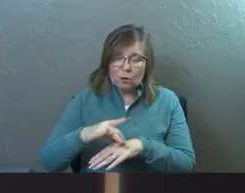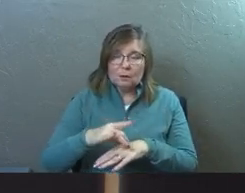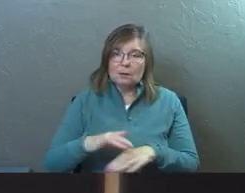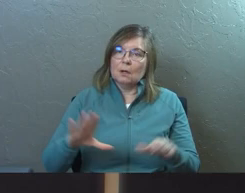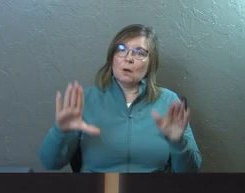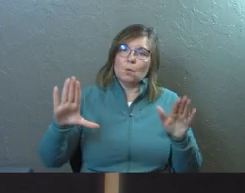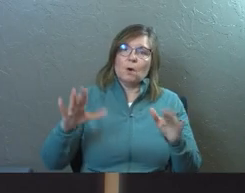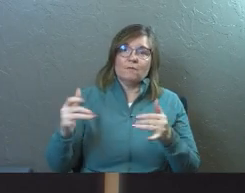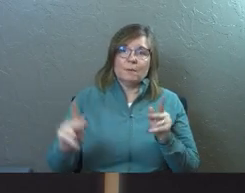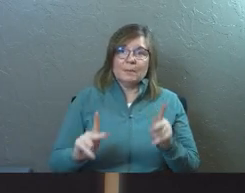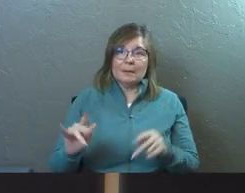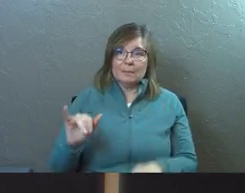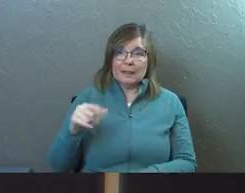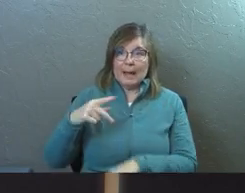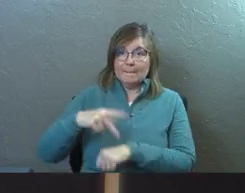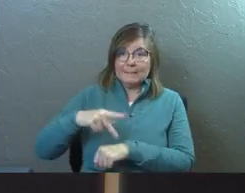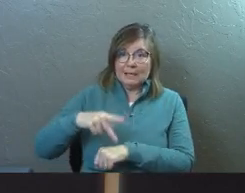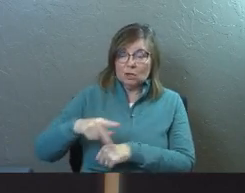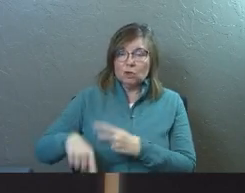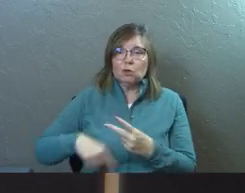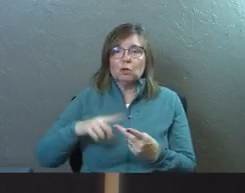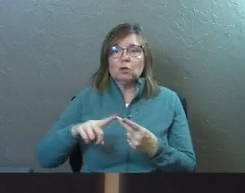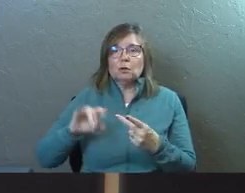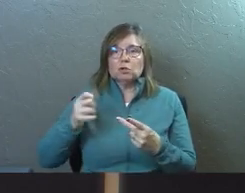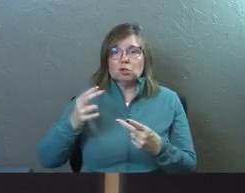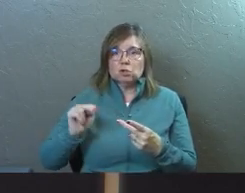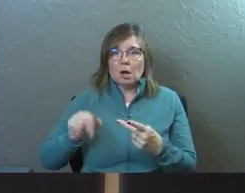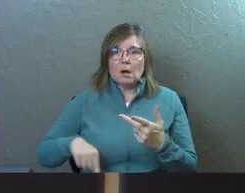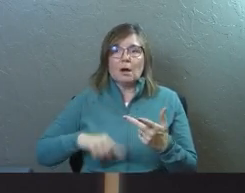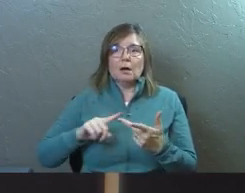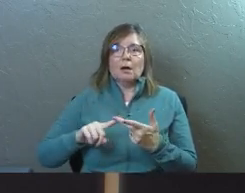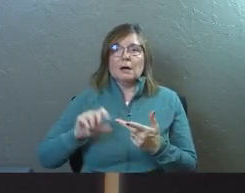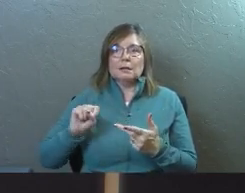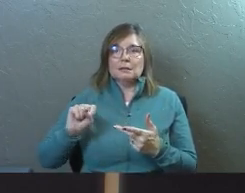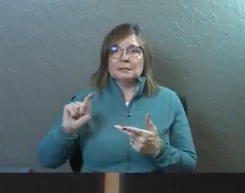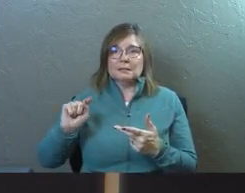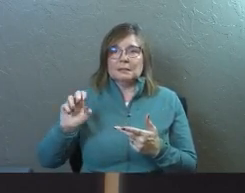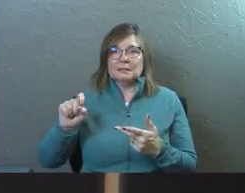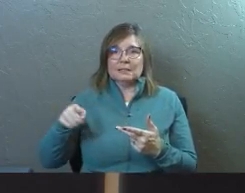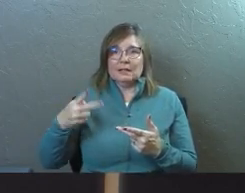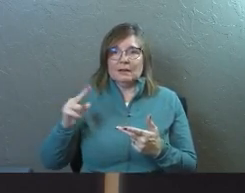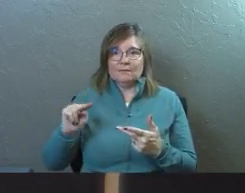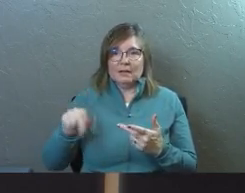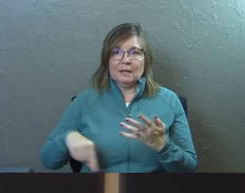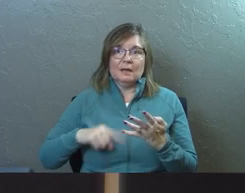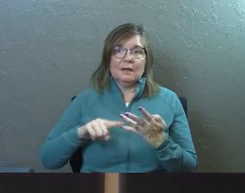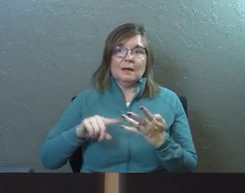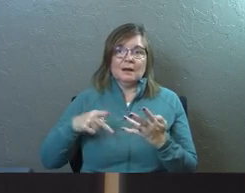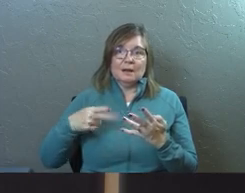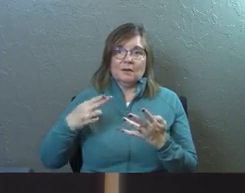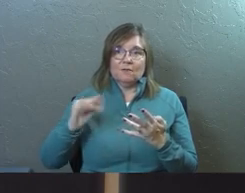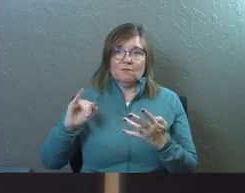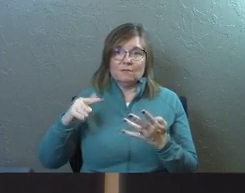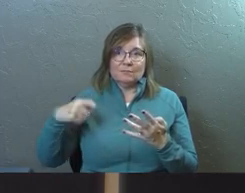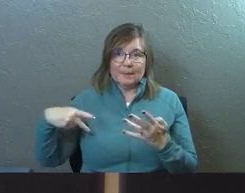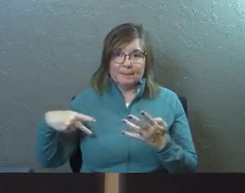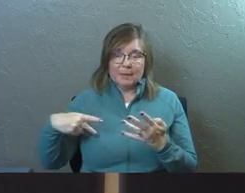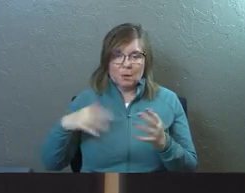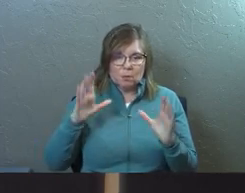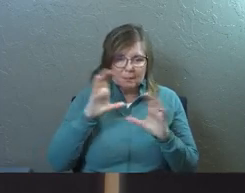wonderful players like Peter and John and Stephen and Philip. And there are different stories. We explored all of that.